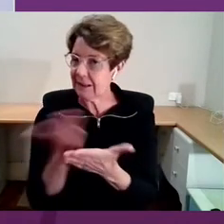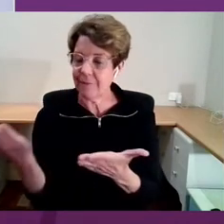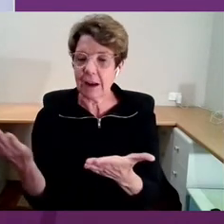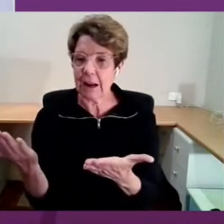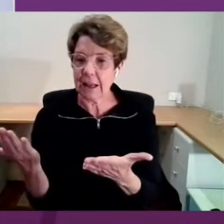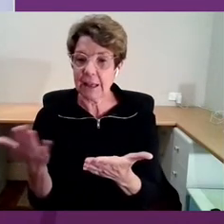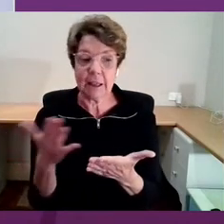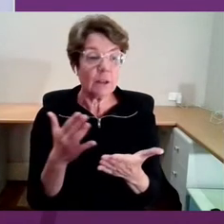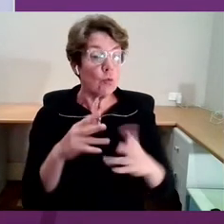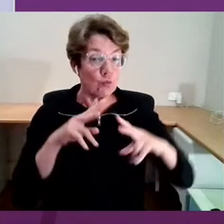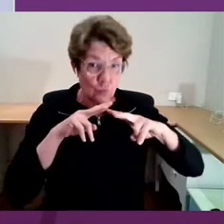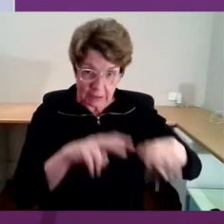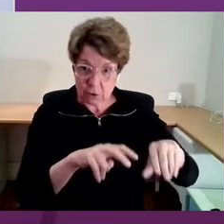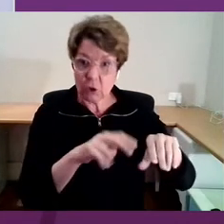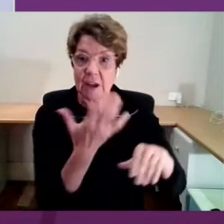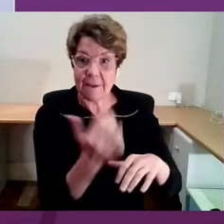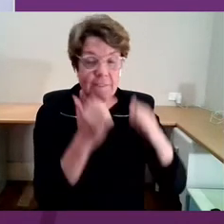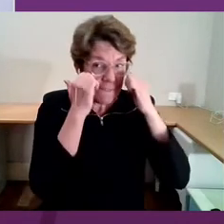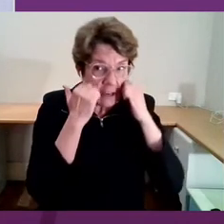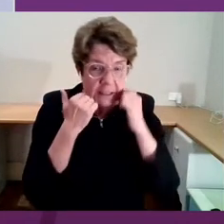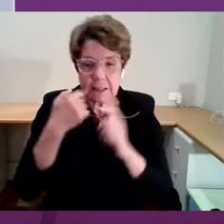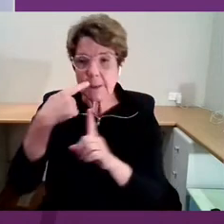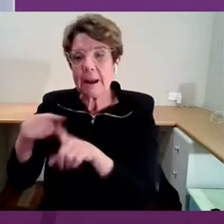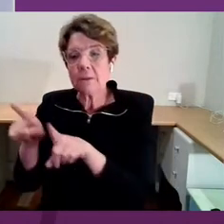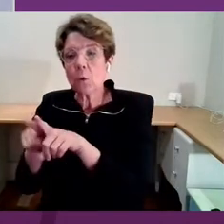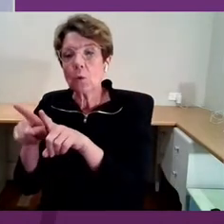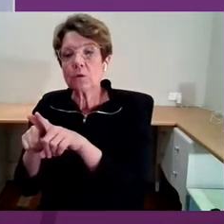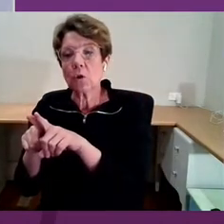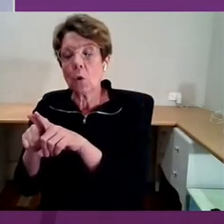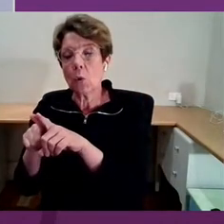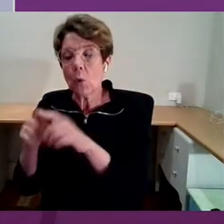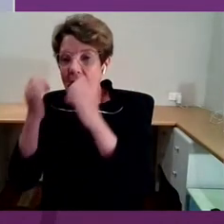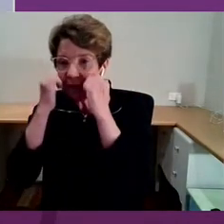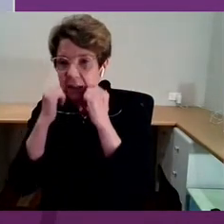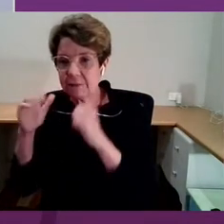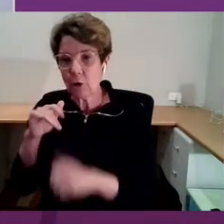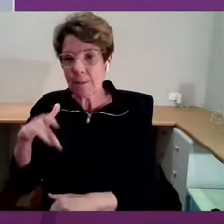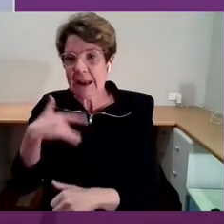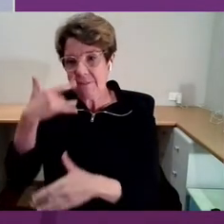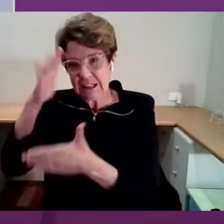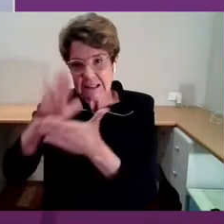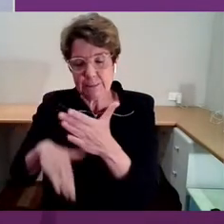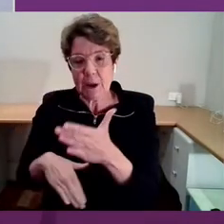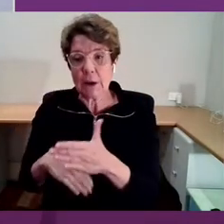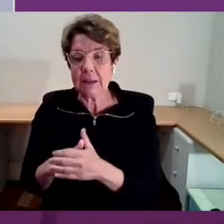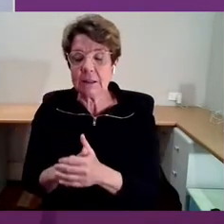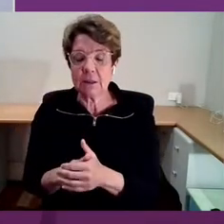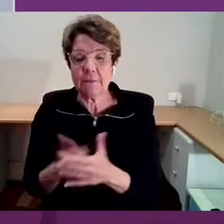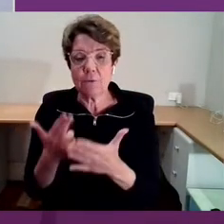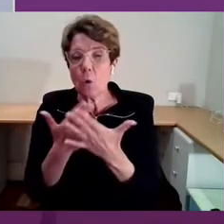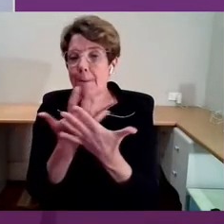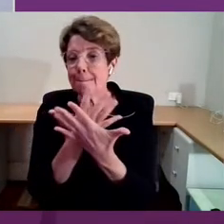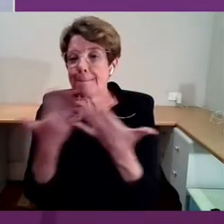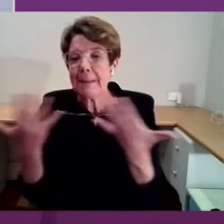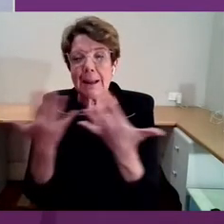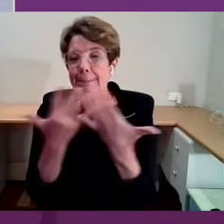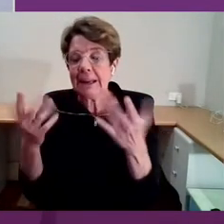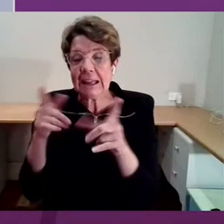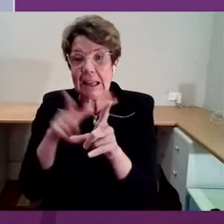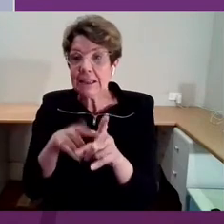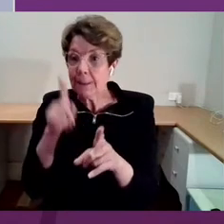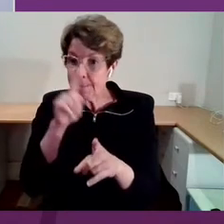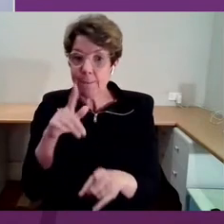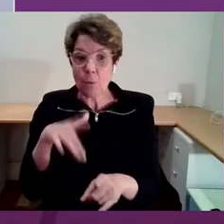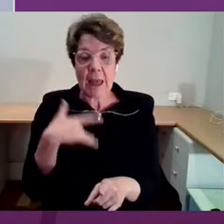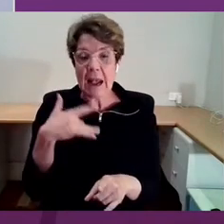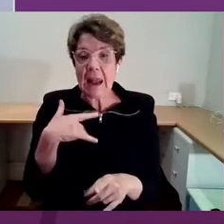perspective, but importantly from a lived experience perspective. For decades, this is what people who live with mental